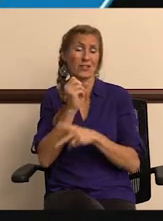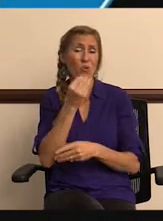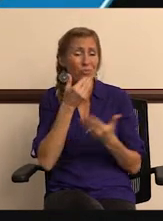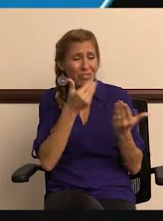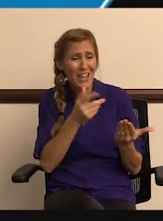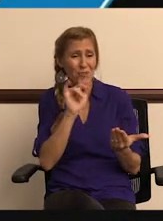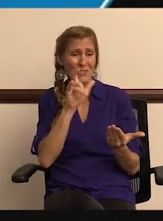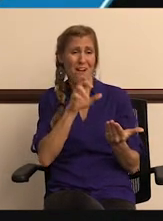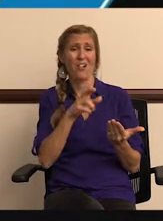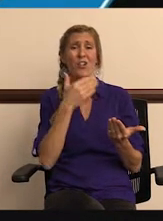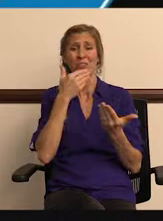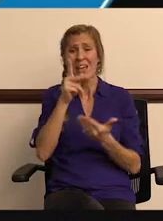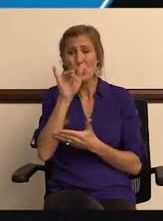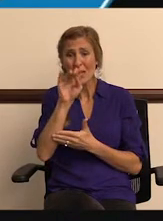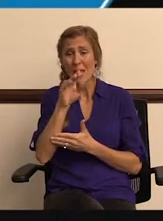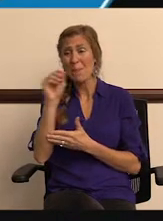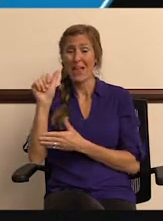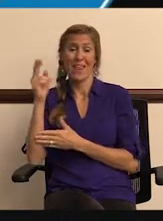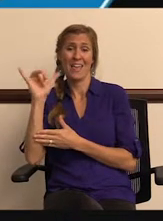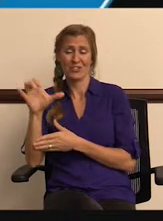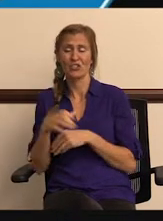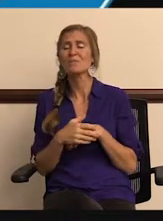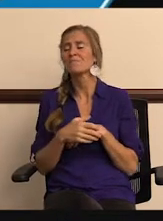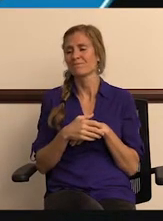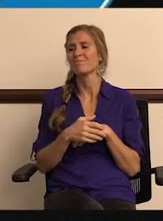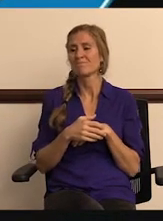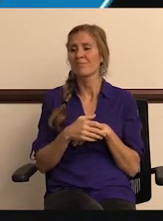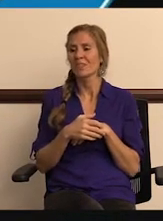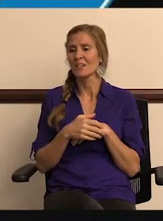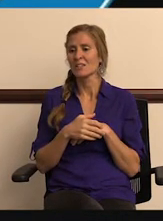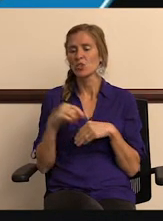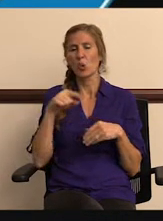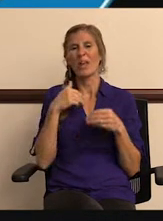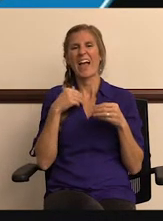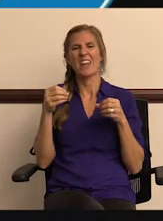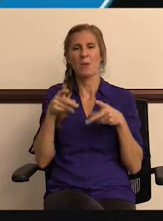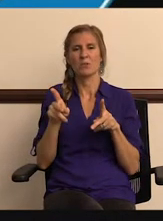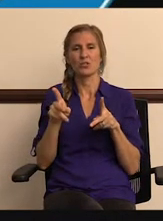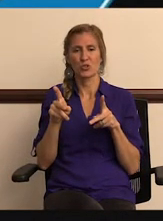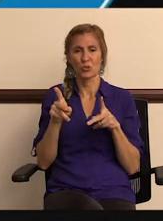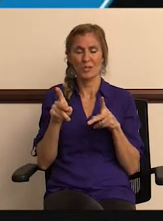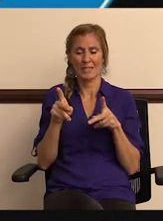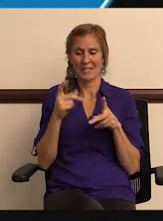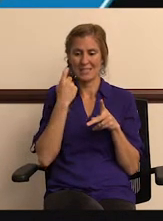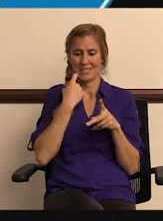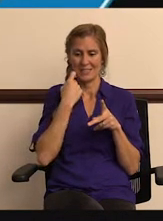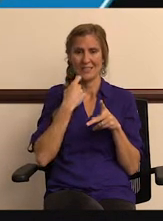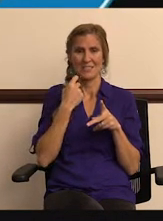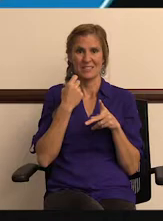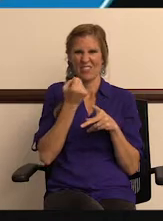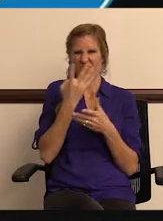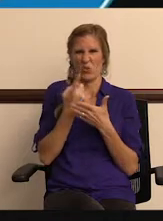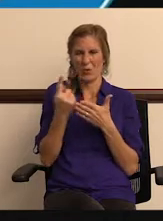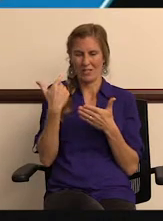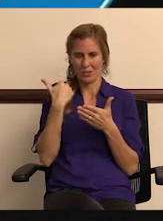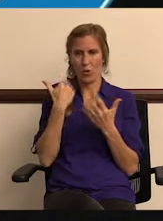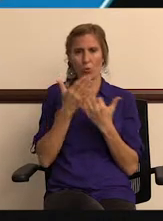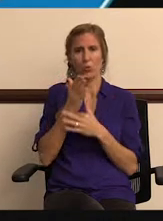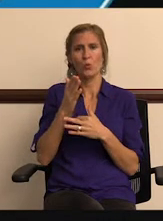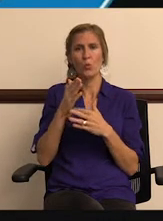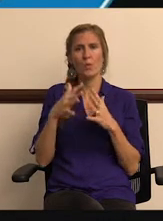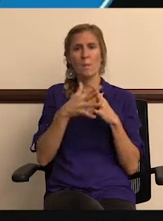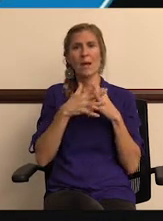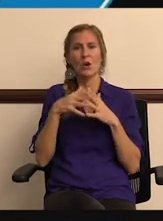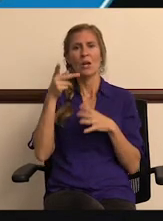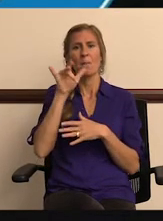product. So thank you, Tyler, and thank you, Kim and Angie. So, yeah, we had an opportunity come down a few